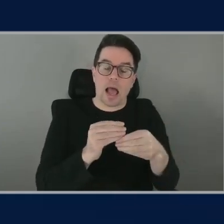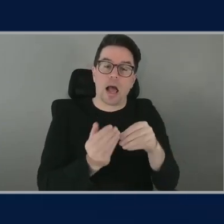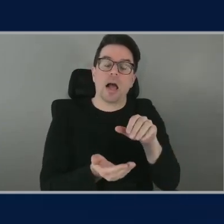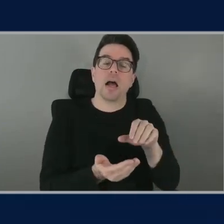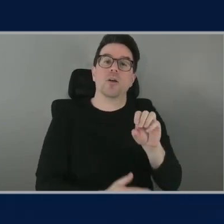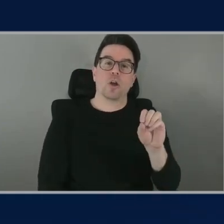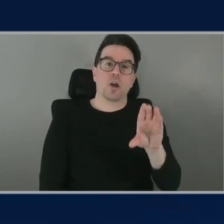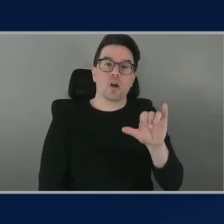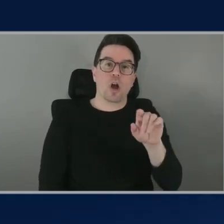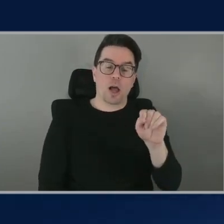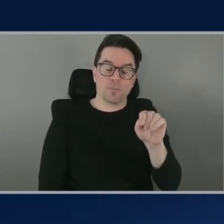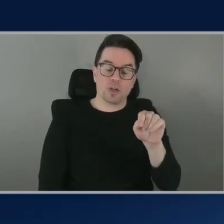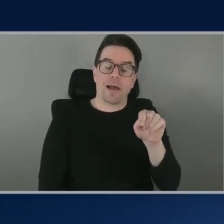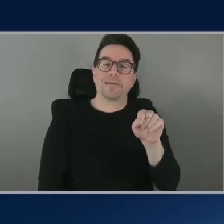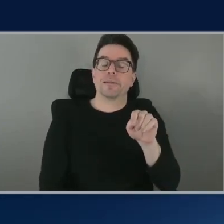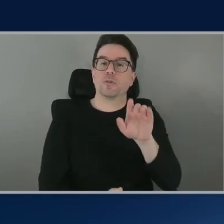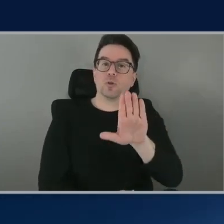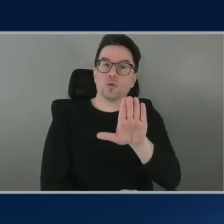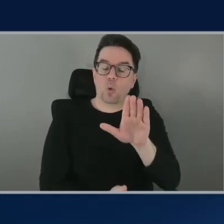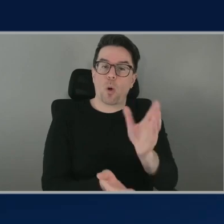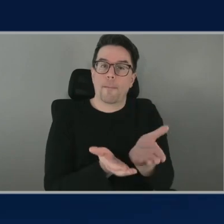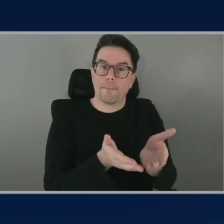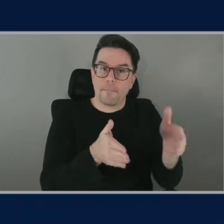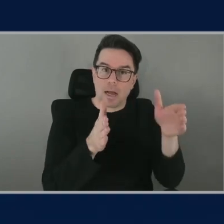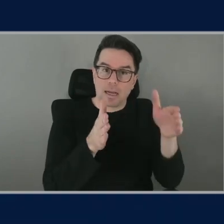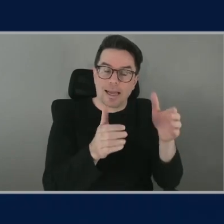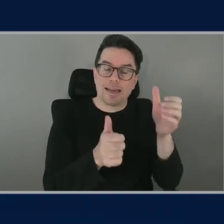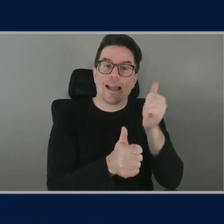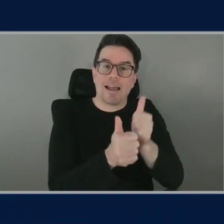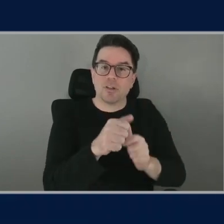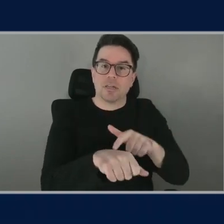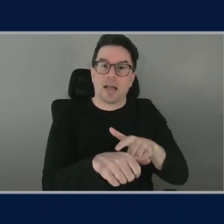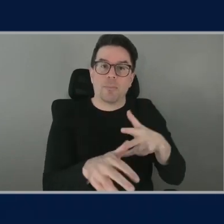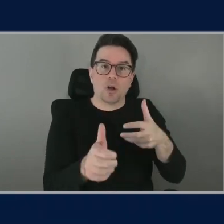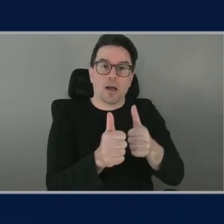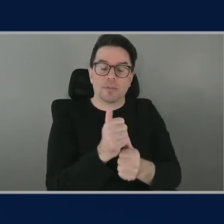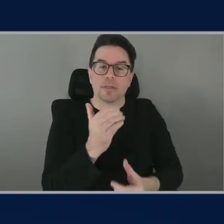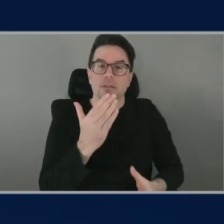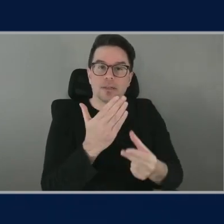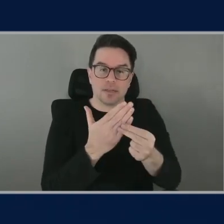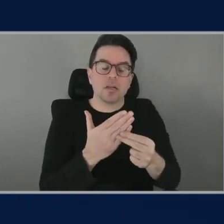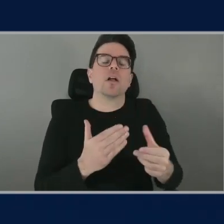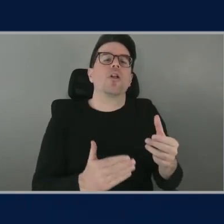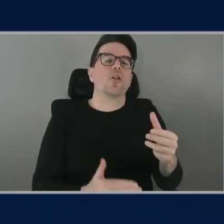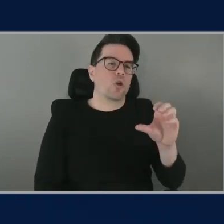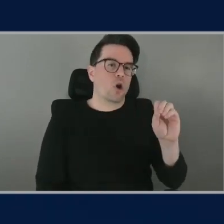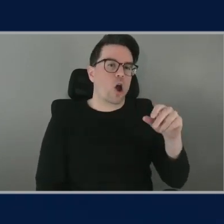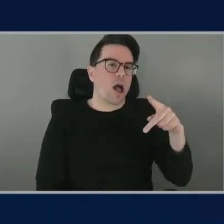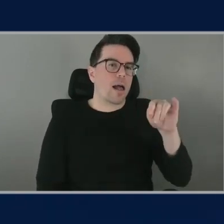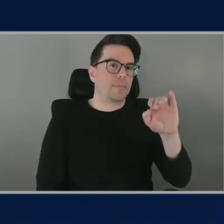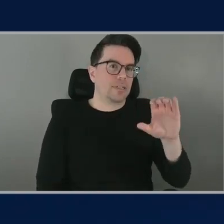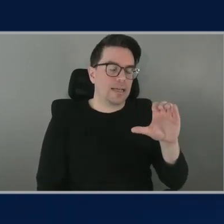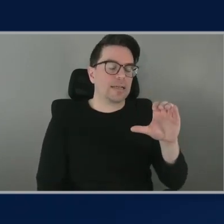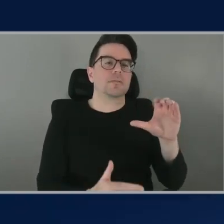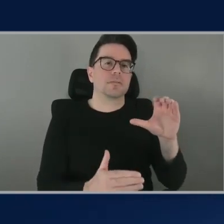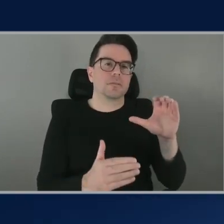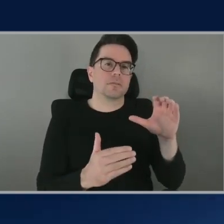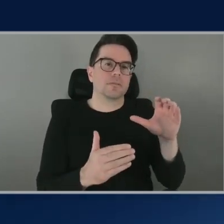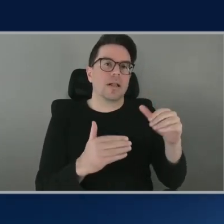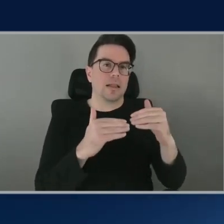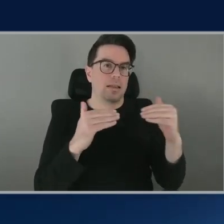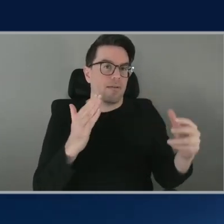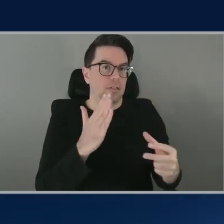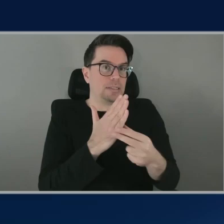bucket or you're updating the tags these are object level tags um there are bucket level tags but that's that's uh